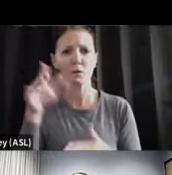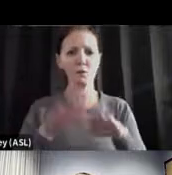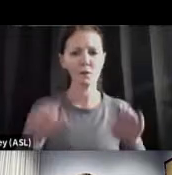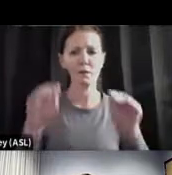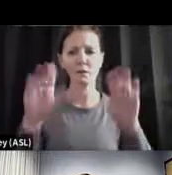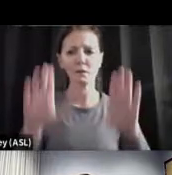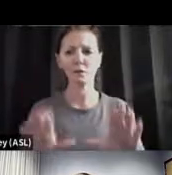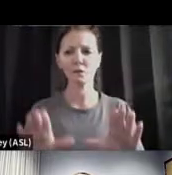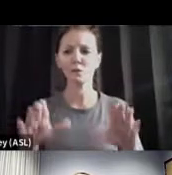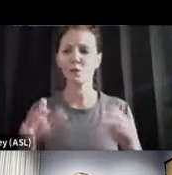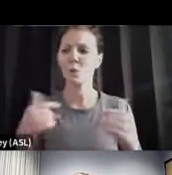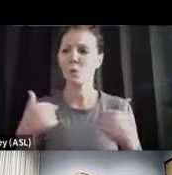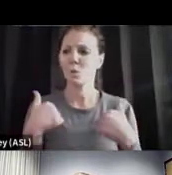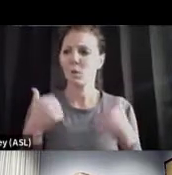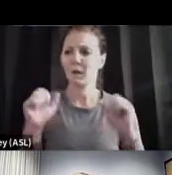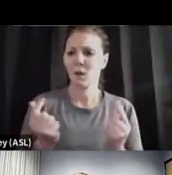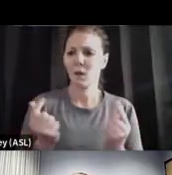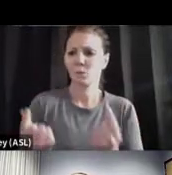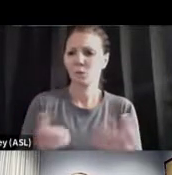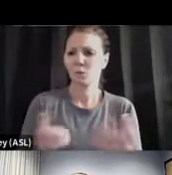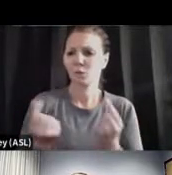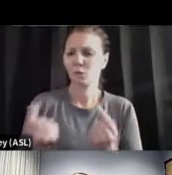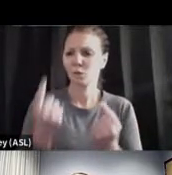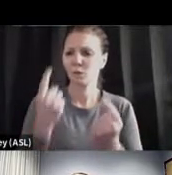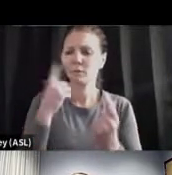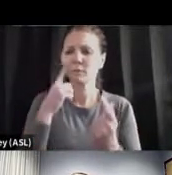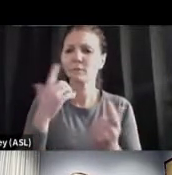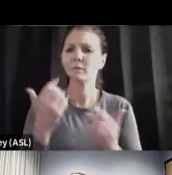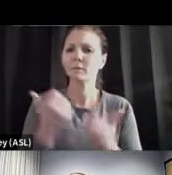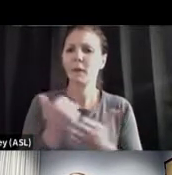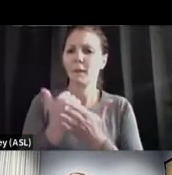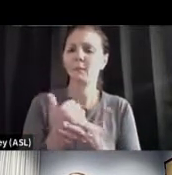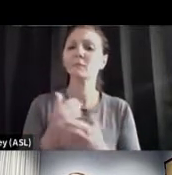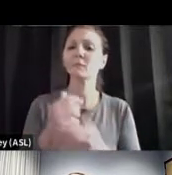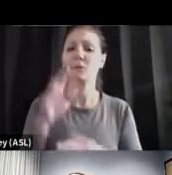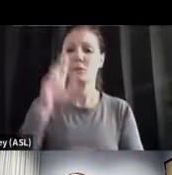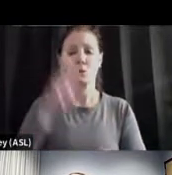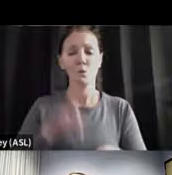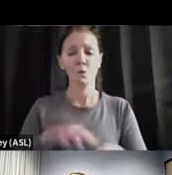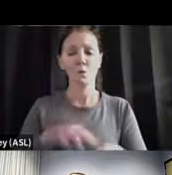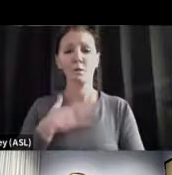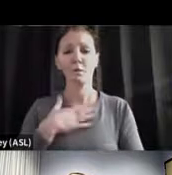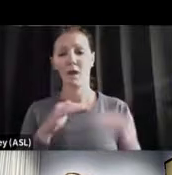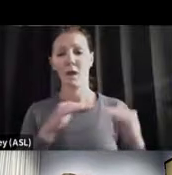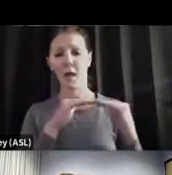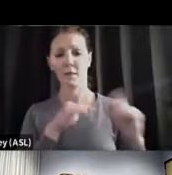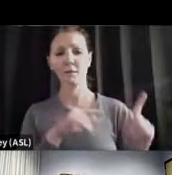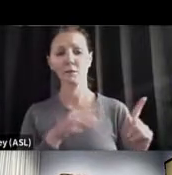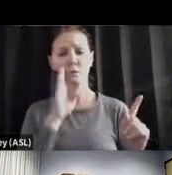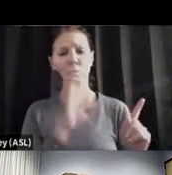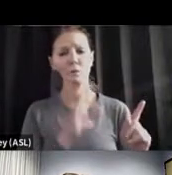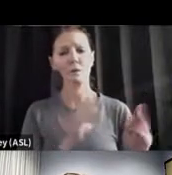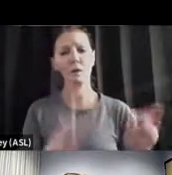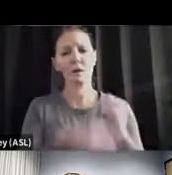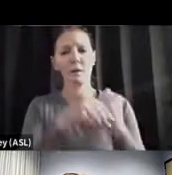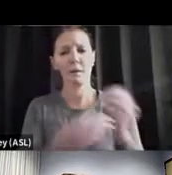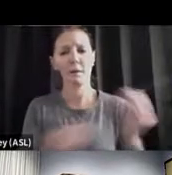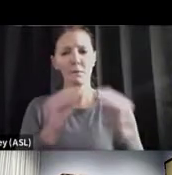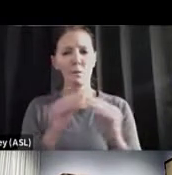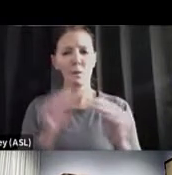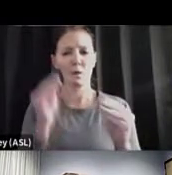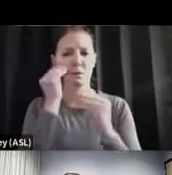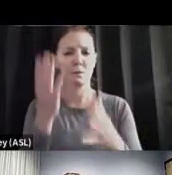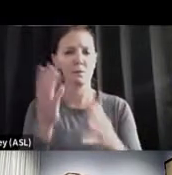that we can do. And then my colleagues will obviously give you plenty of practical information about how to work within